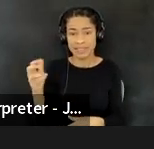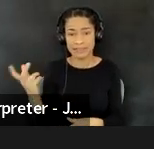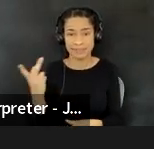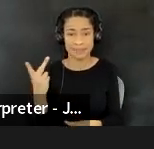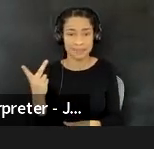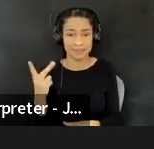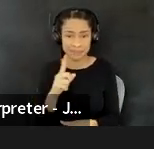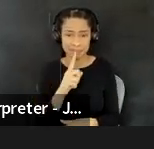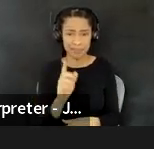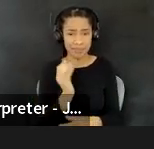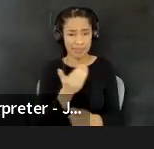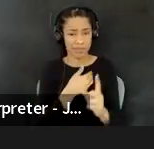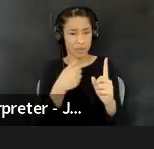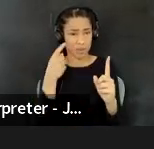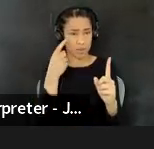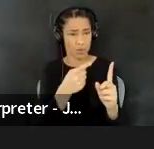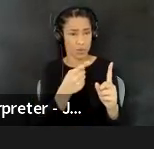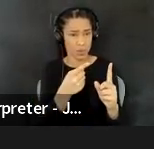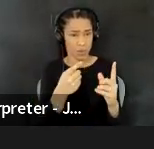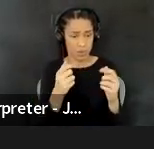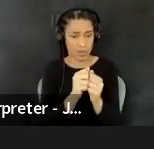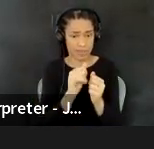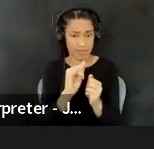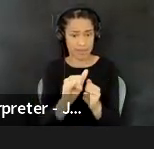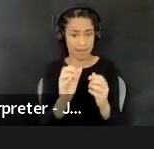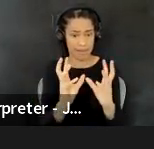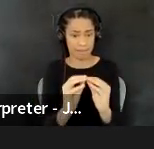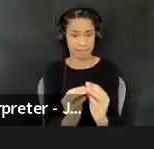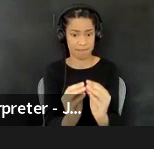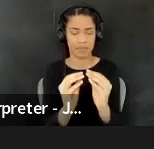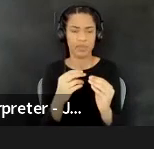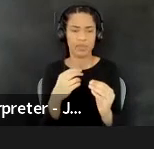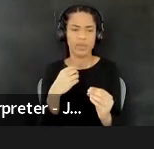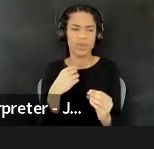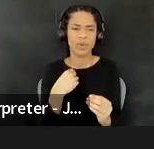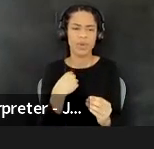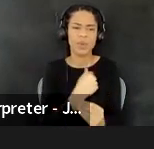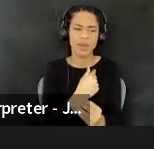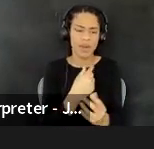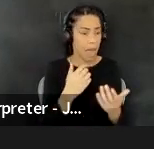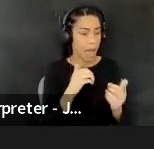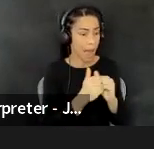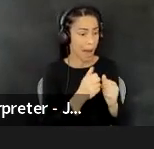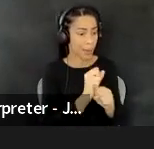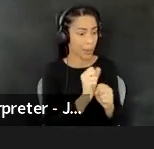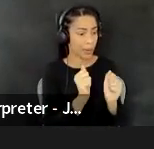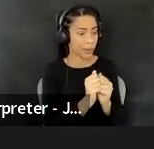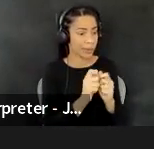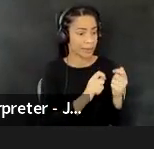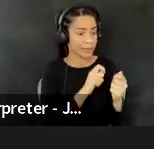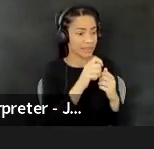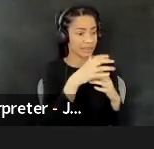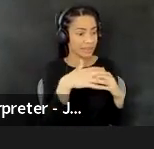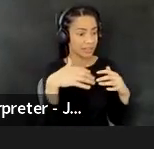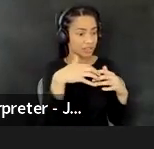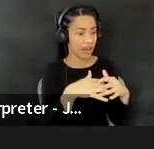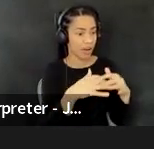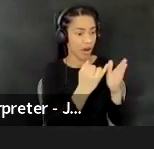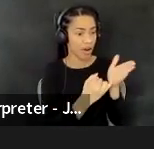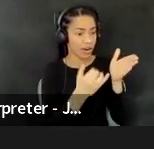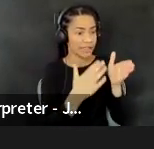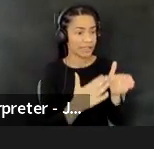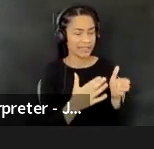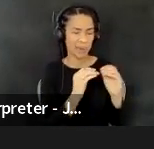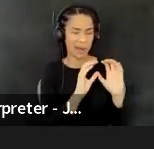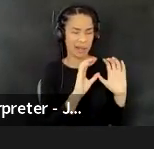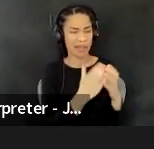with these accomplices is move beyond a kind of a, okay, here's how to work with indigenous artists. One-on-one to kind